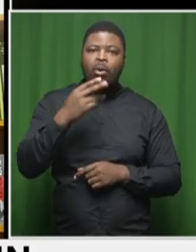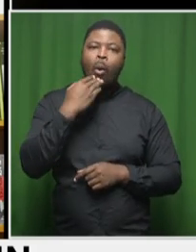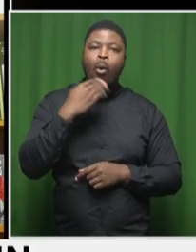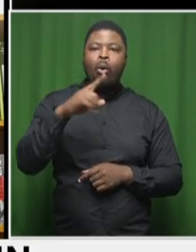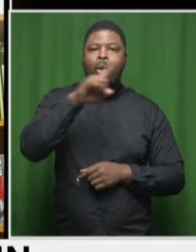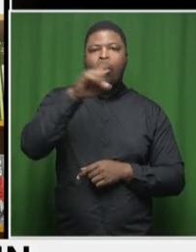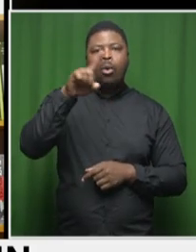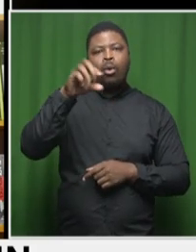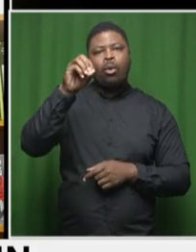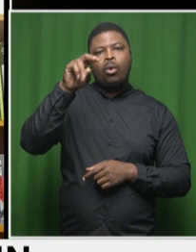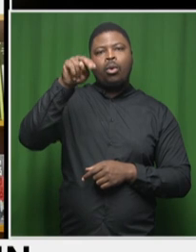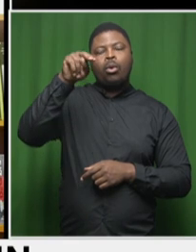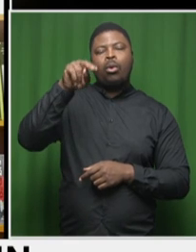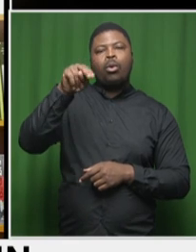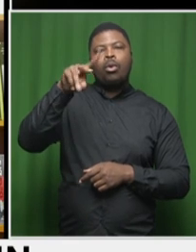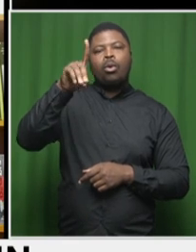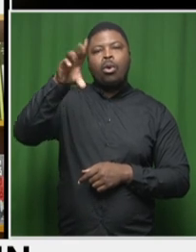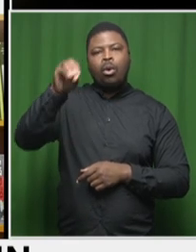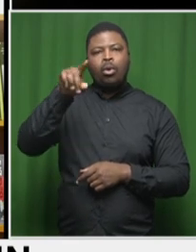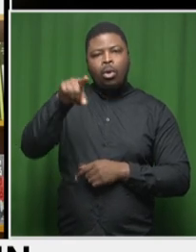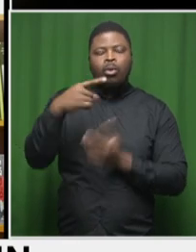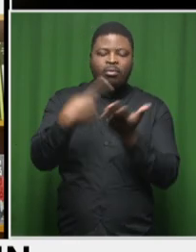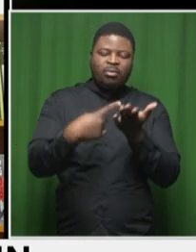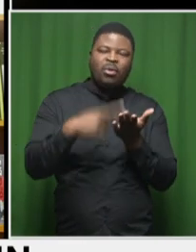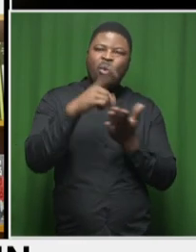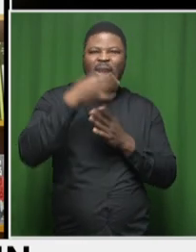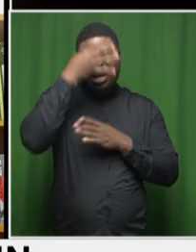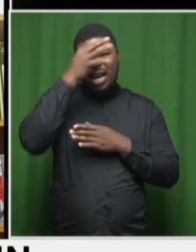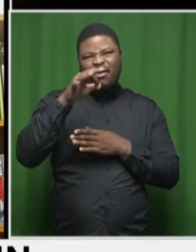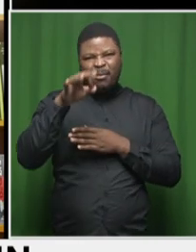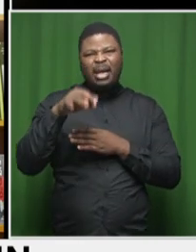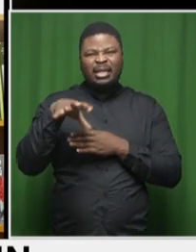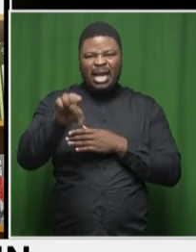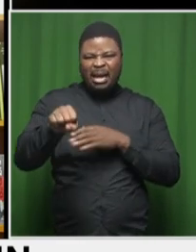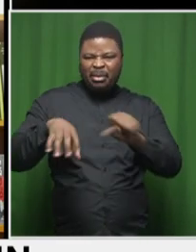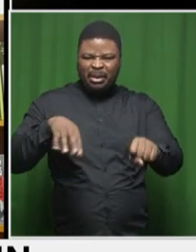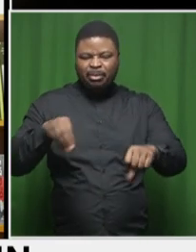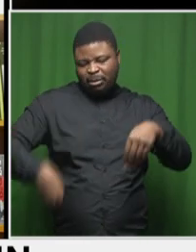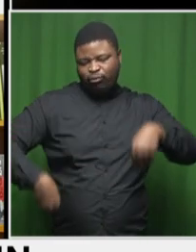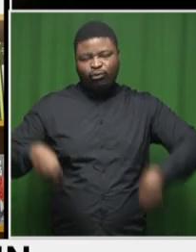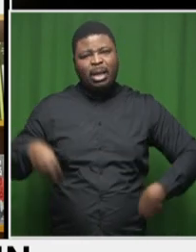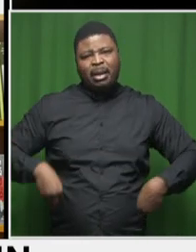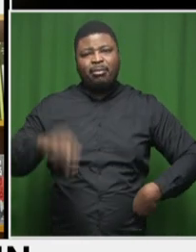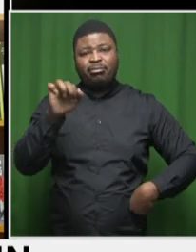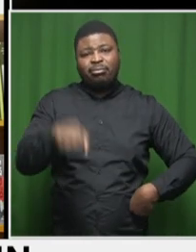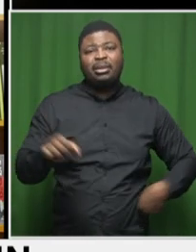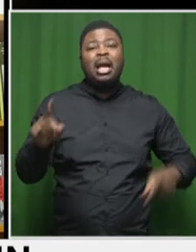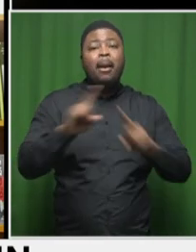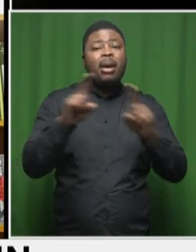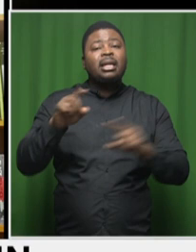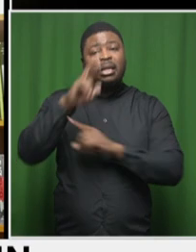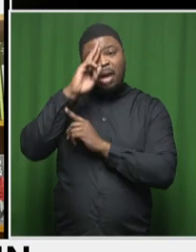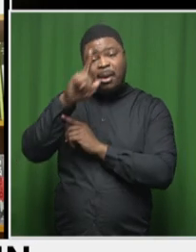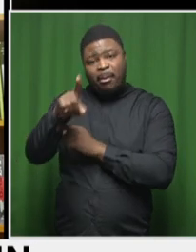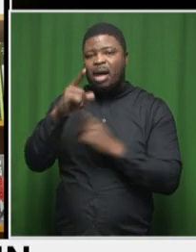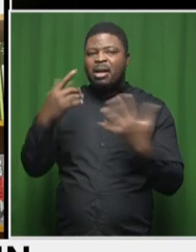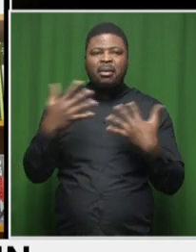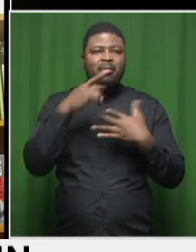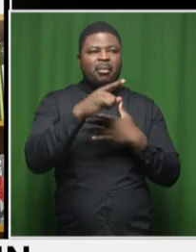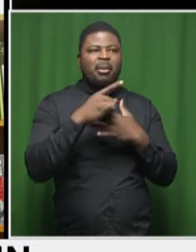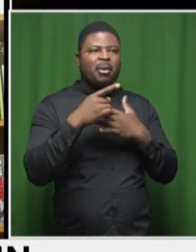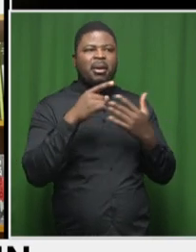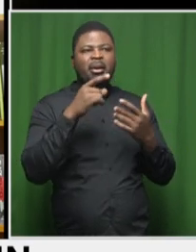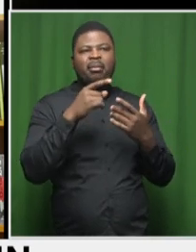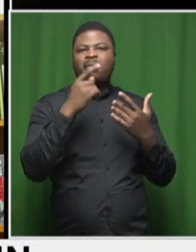speaking about the state capture report and how, you know, he feels that none of the recommendations have actually been implemented and that state capture can